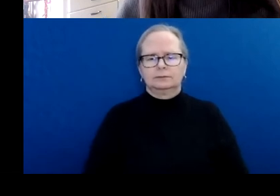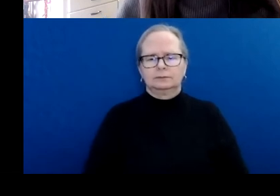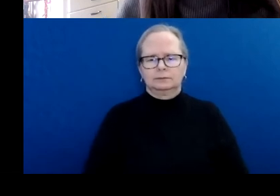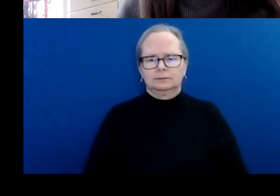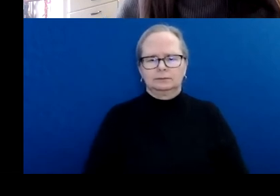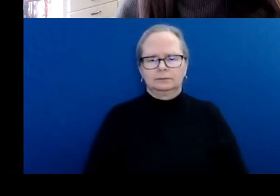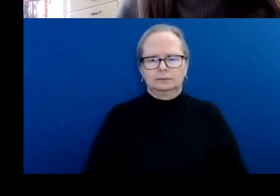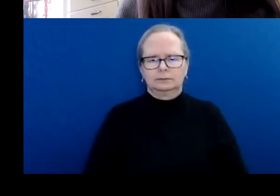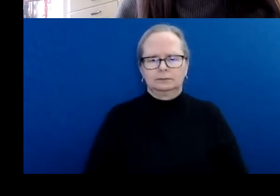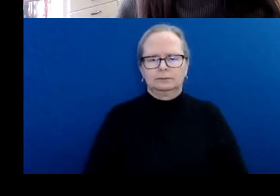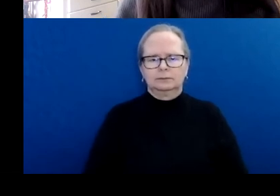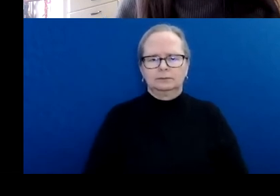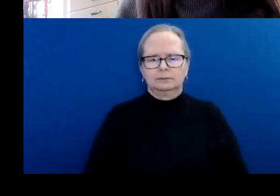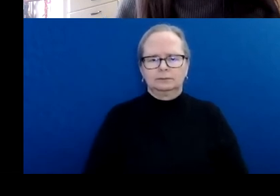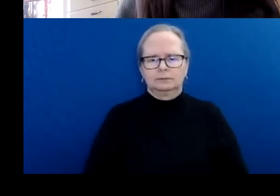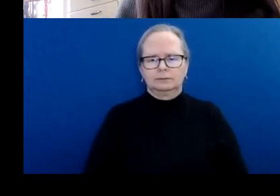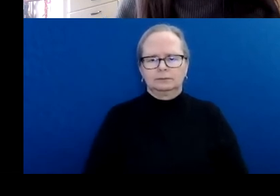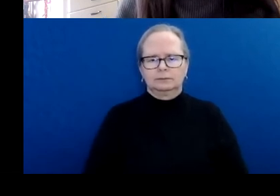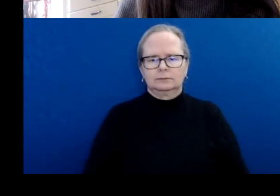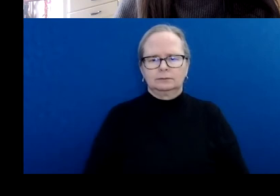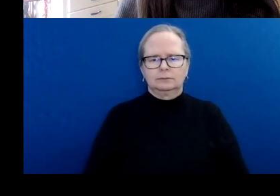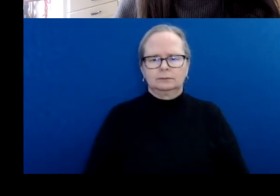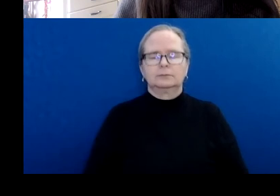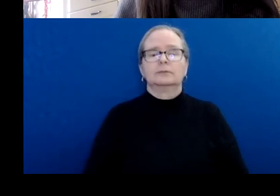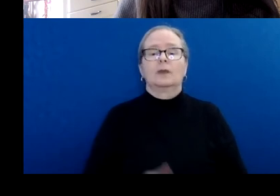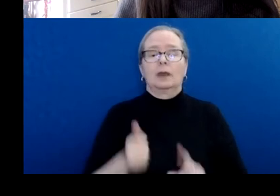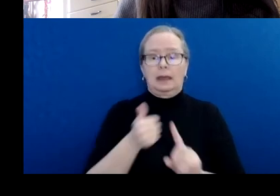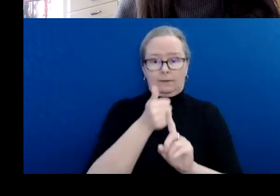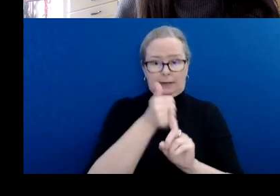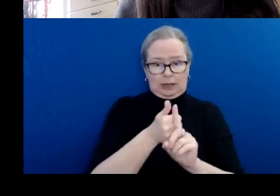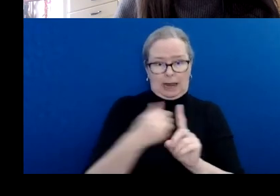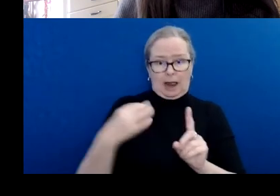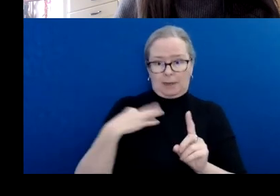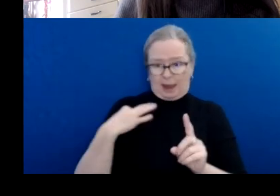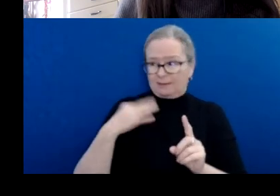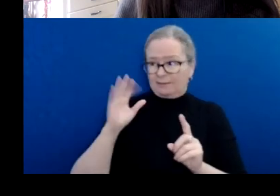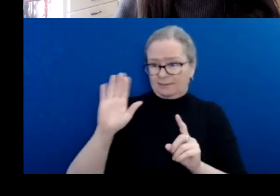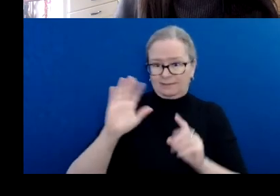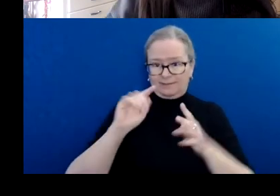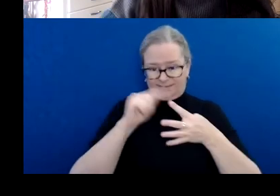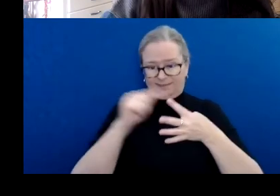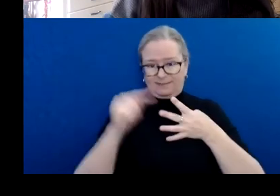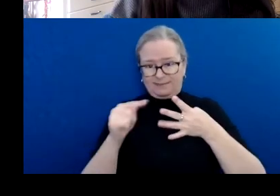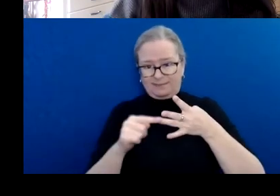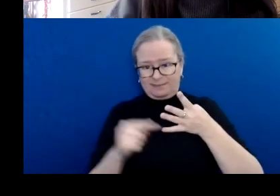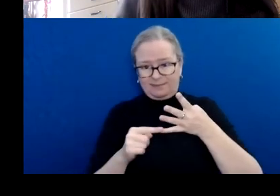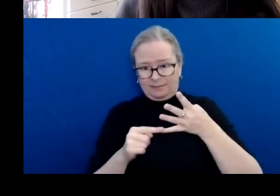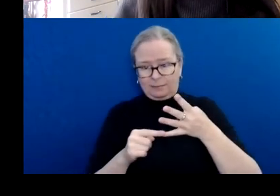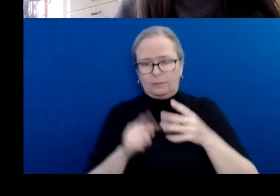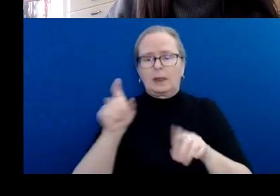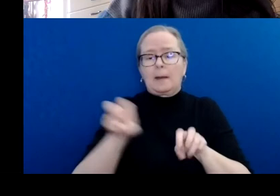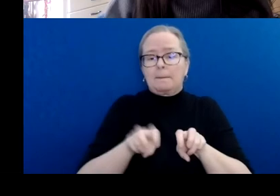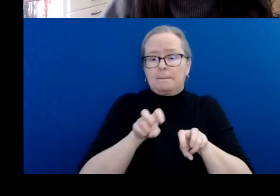Within each intake period, assessment committees will review applications in the online granting interface,